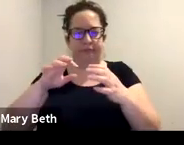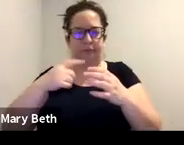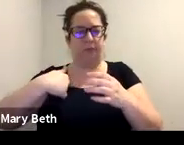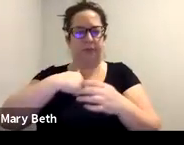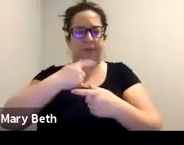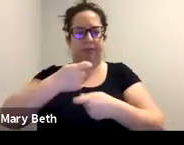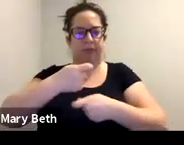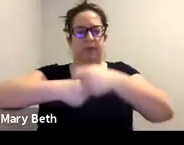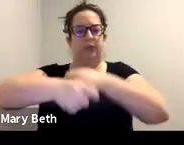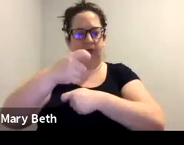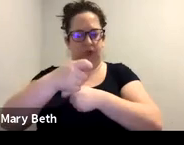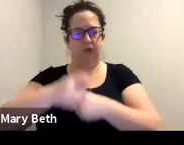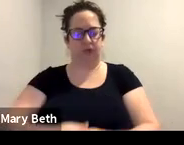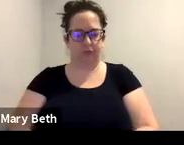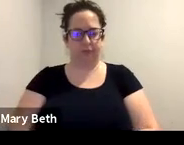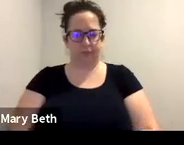Okay,